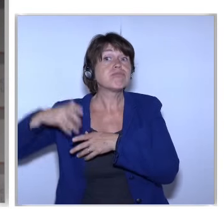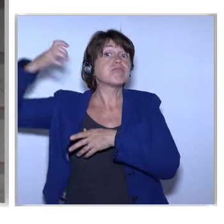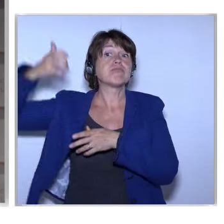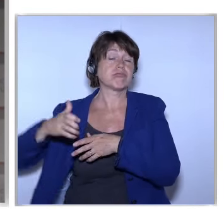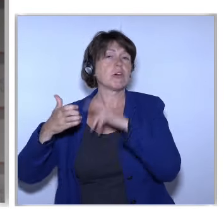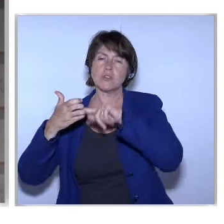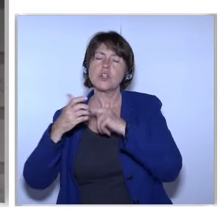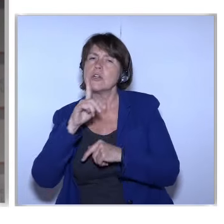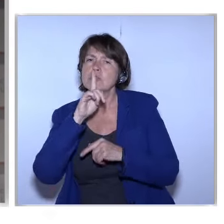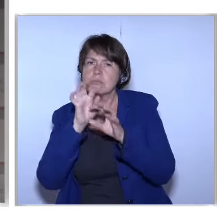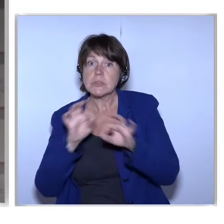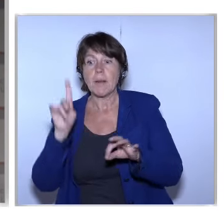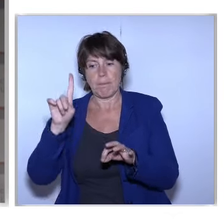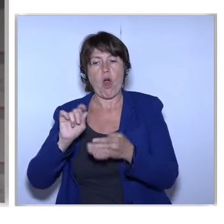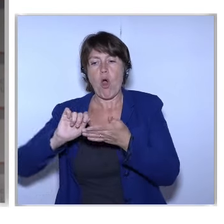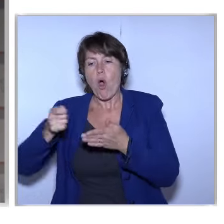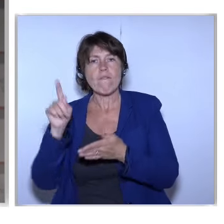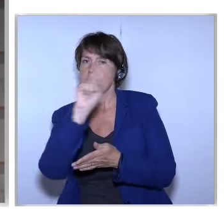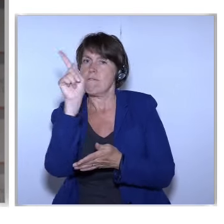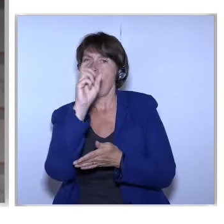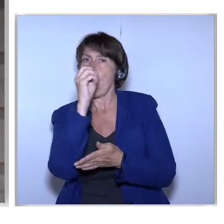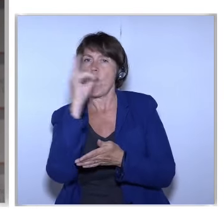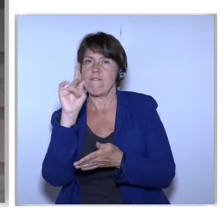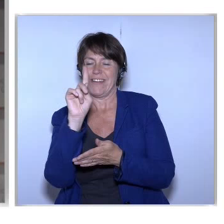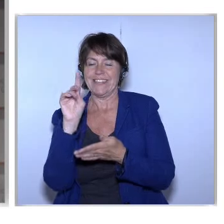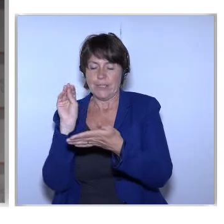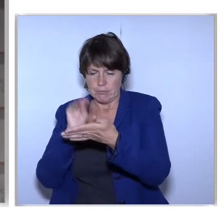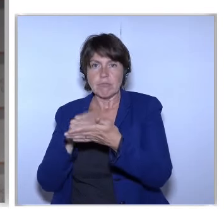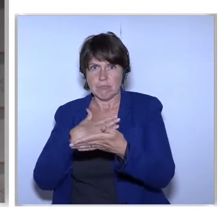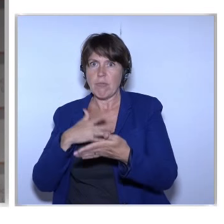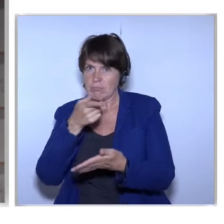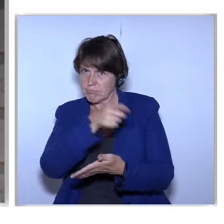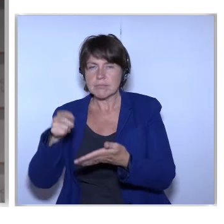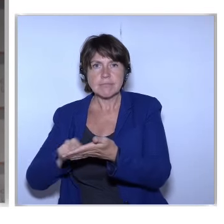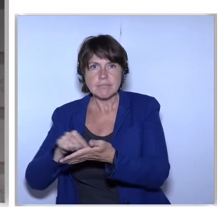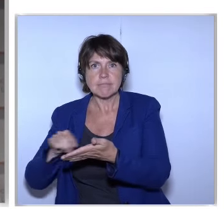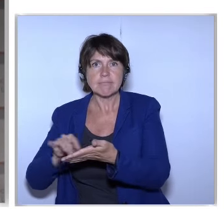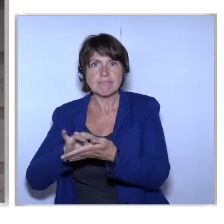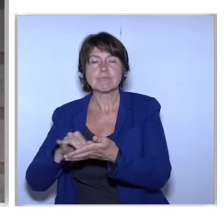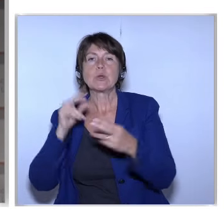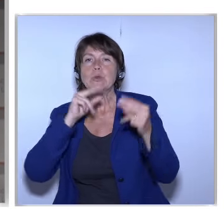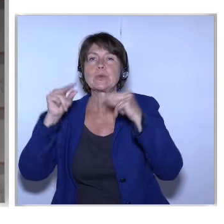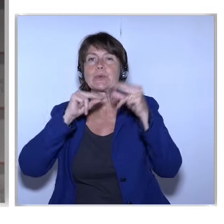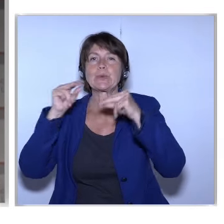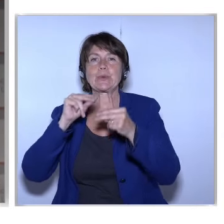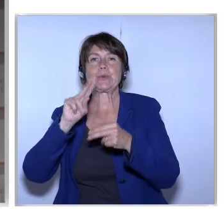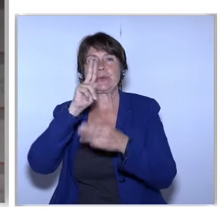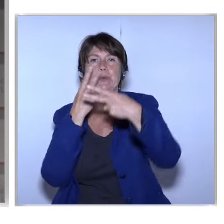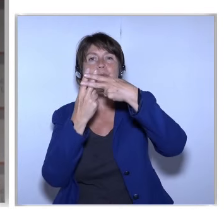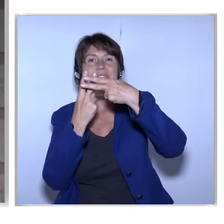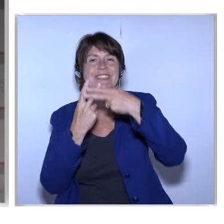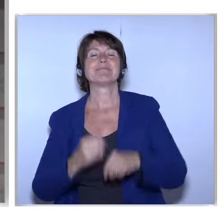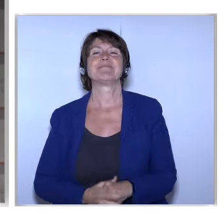we'd really, really like you to tweet So the Wi-Fi access, in case you'd like that, is up there